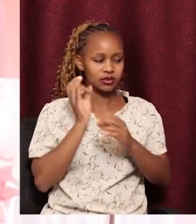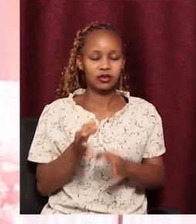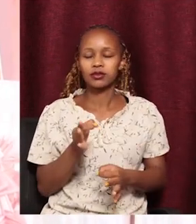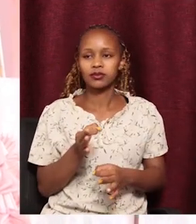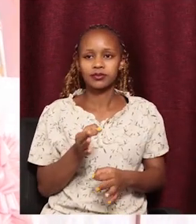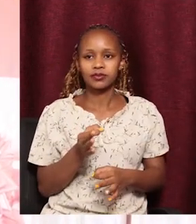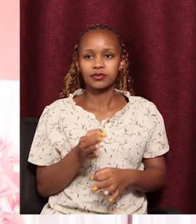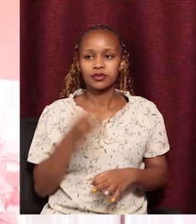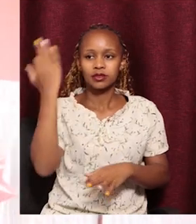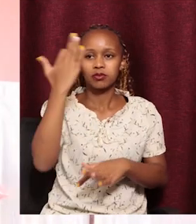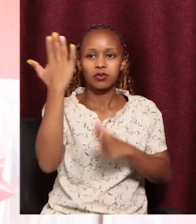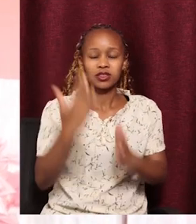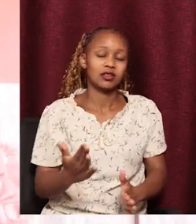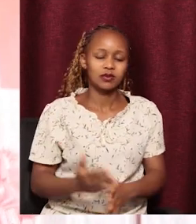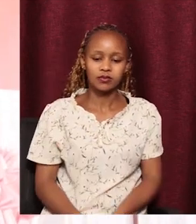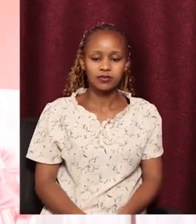preachers,